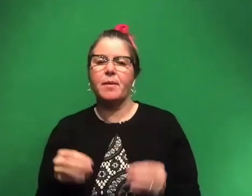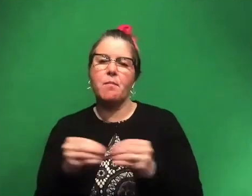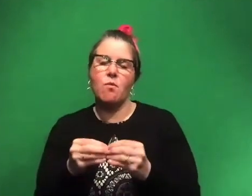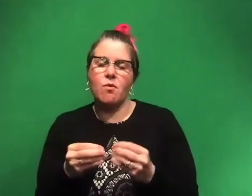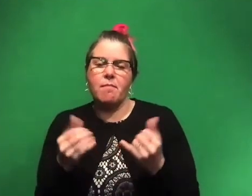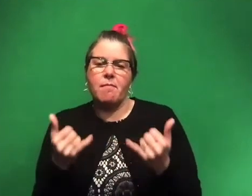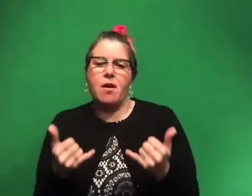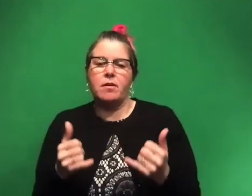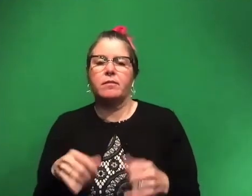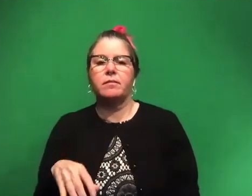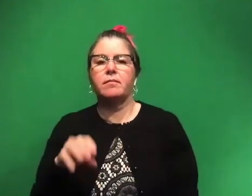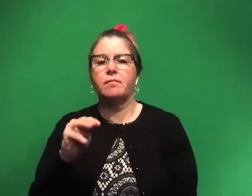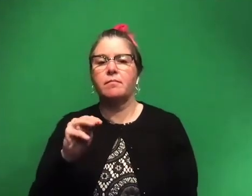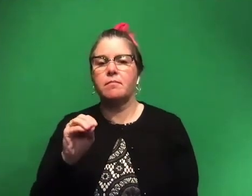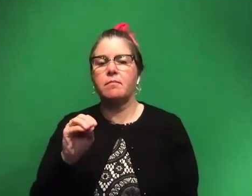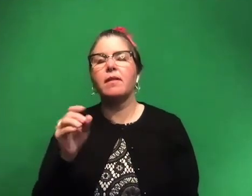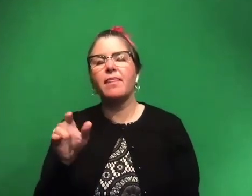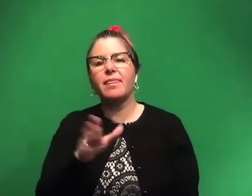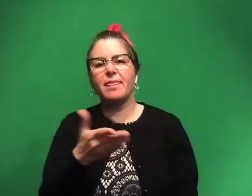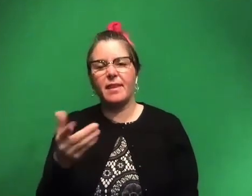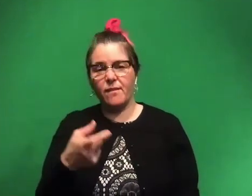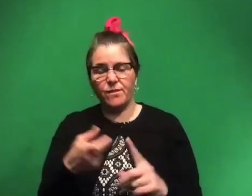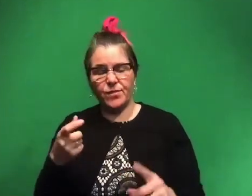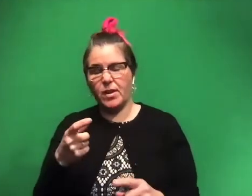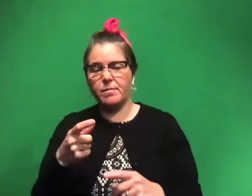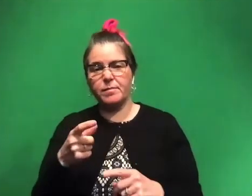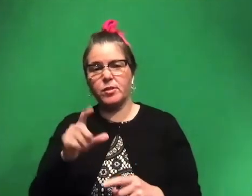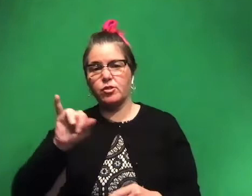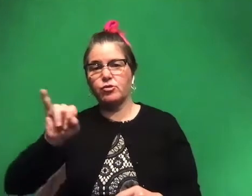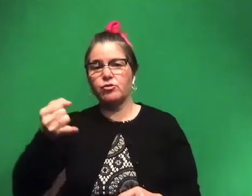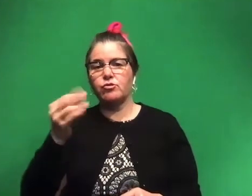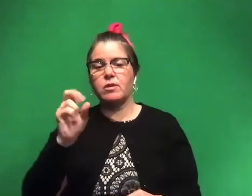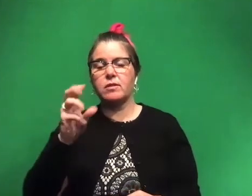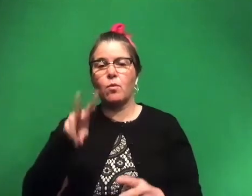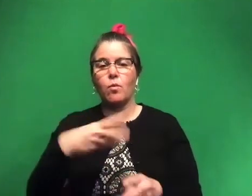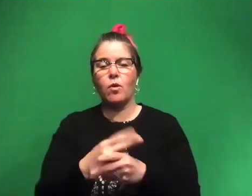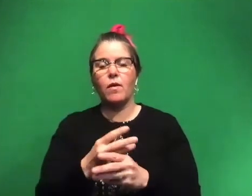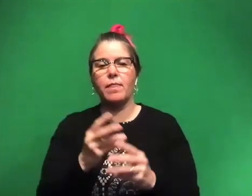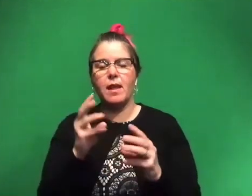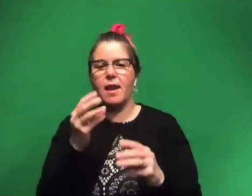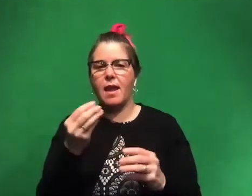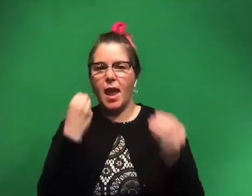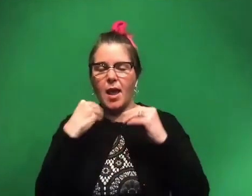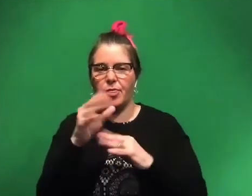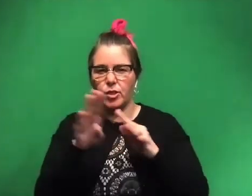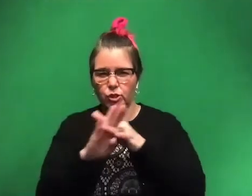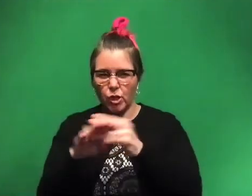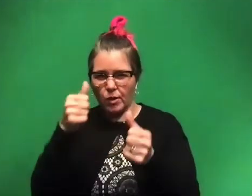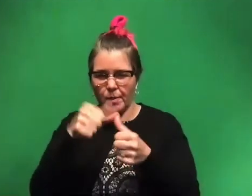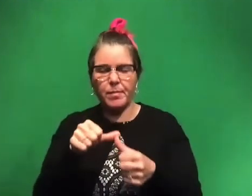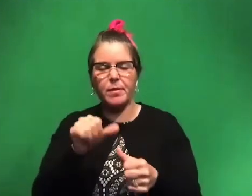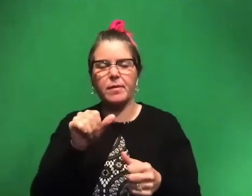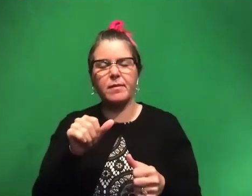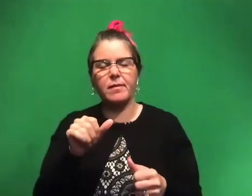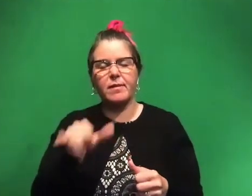mosasaurs. So that thing from Jurassic World that ate the shark, um, not, they're not quite as big as those animals, but lots of different kinds, uh,